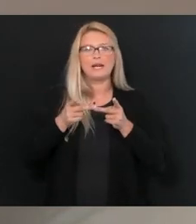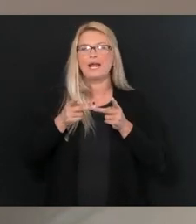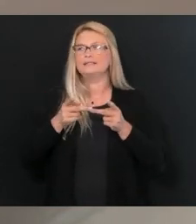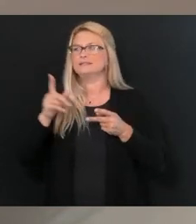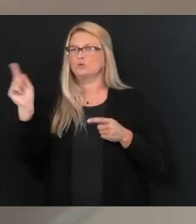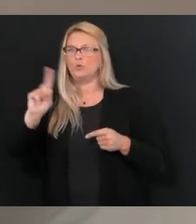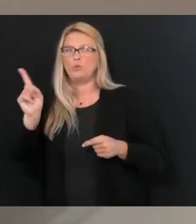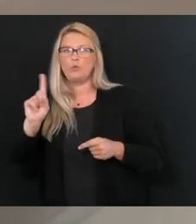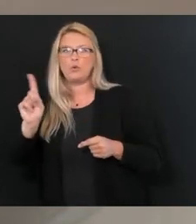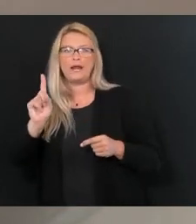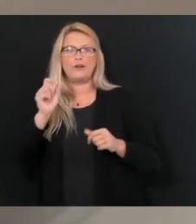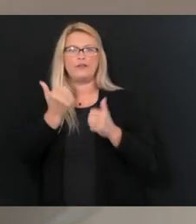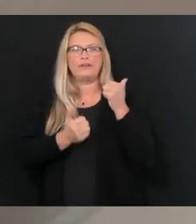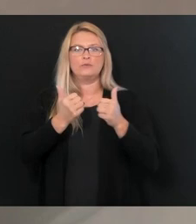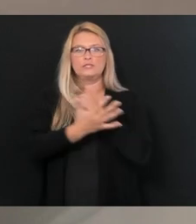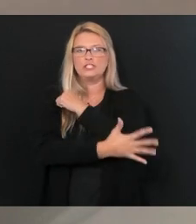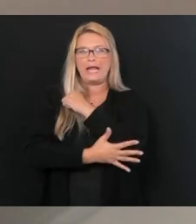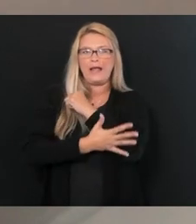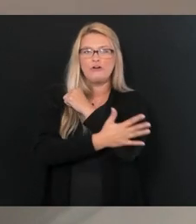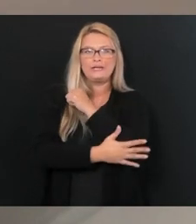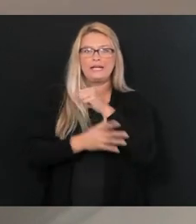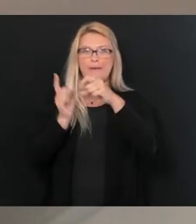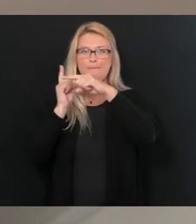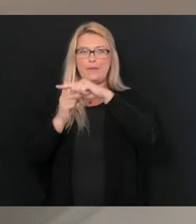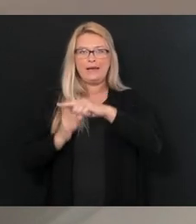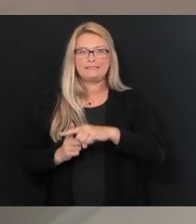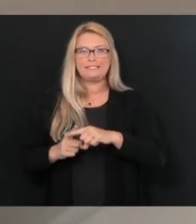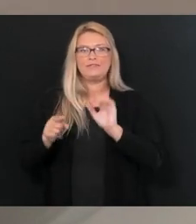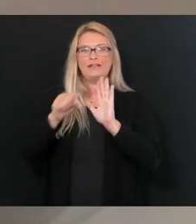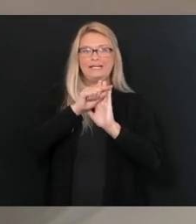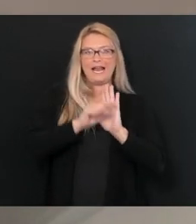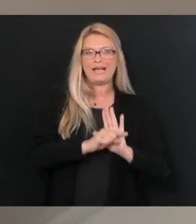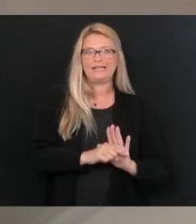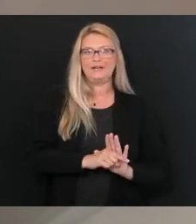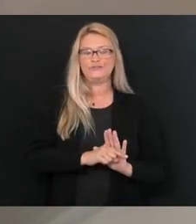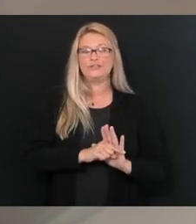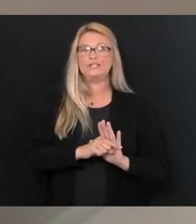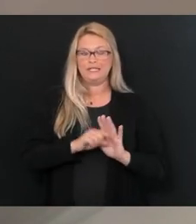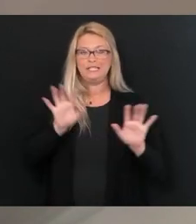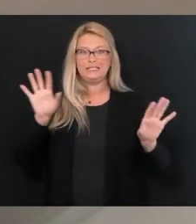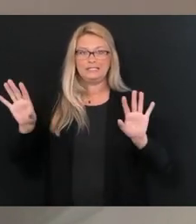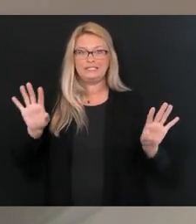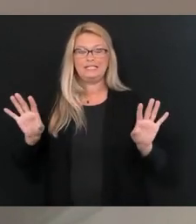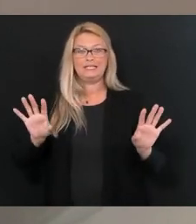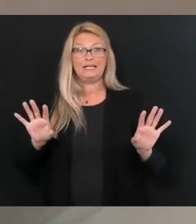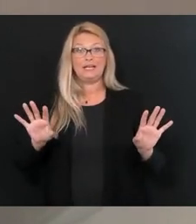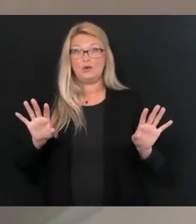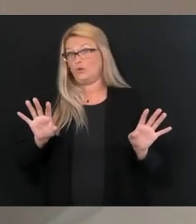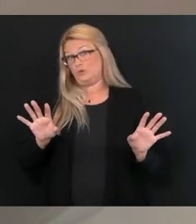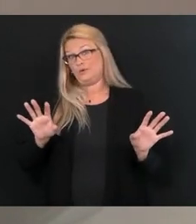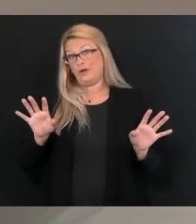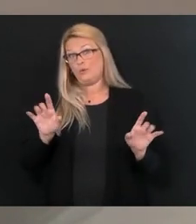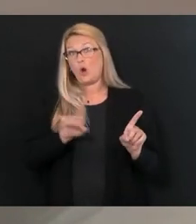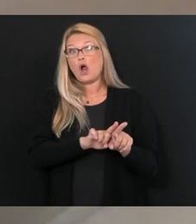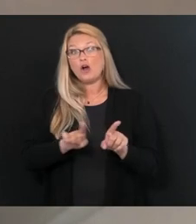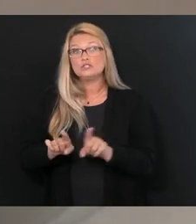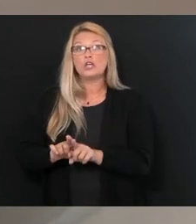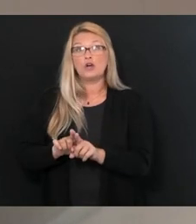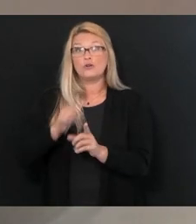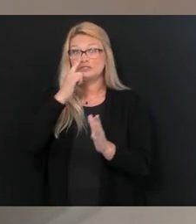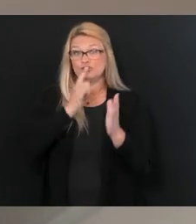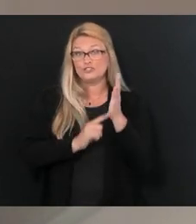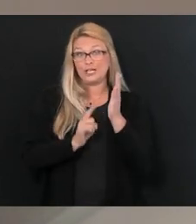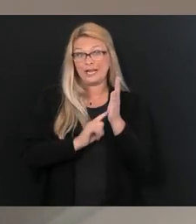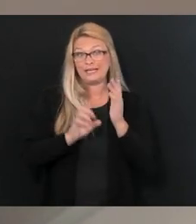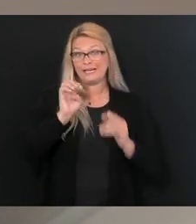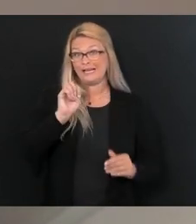the person is, which county a positive test and a negative test should be counted in. And secondarily, we're looking to make sure from an